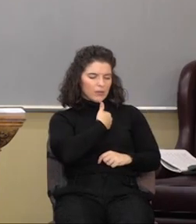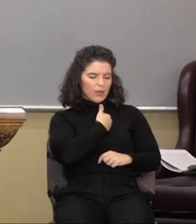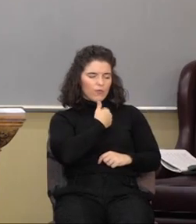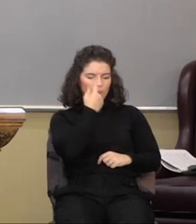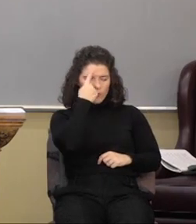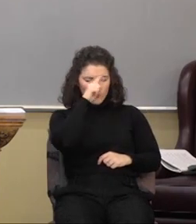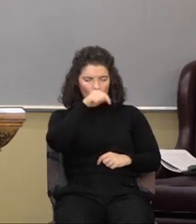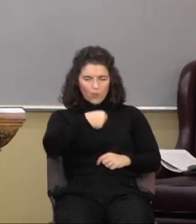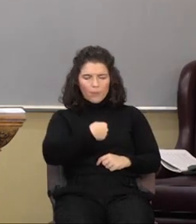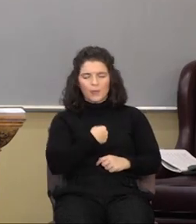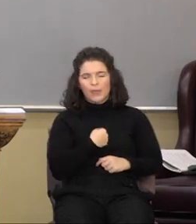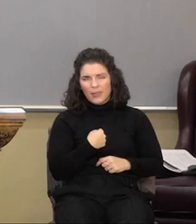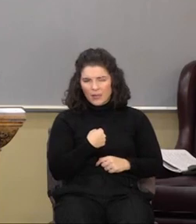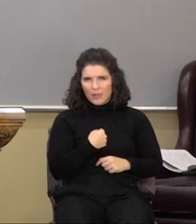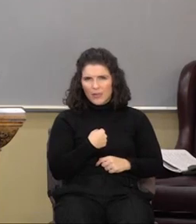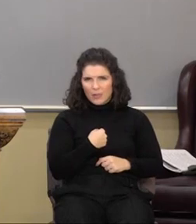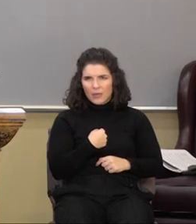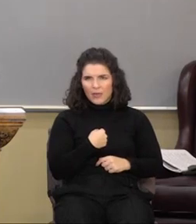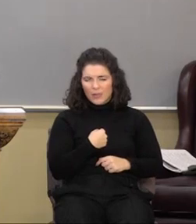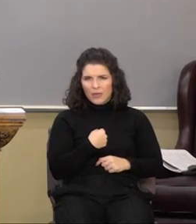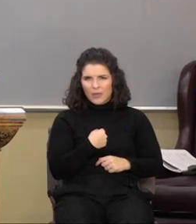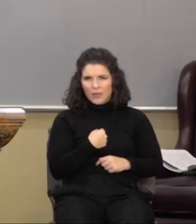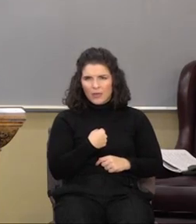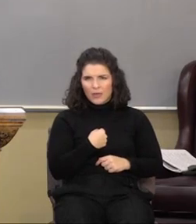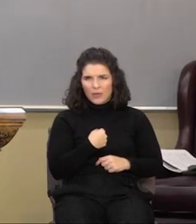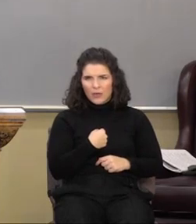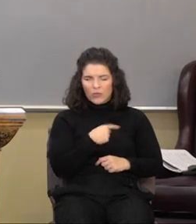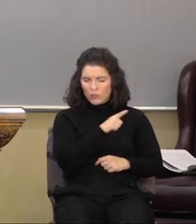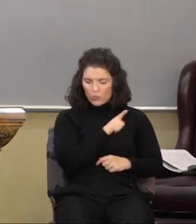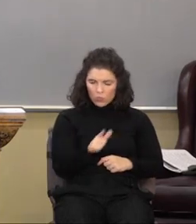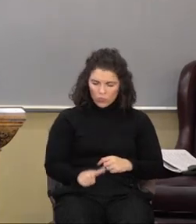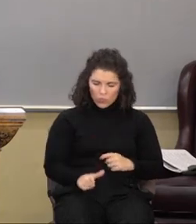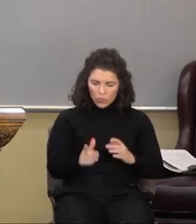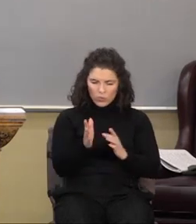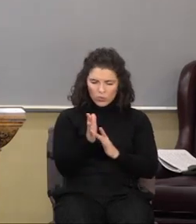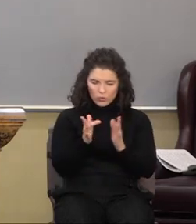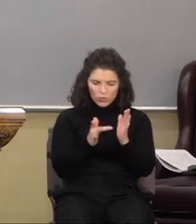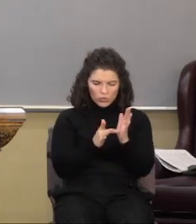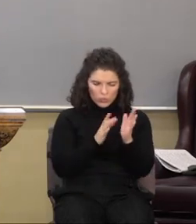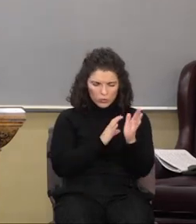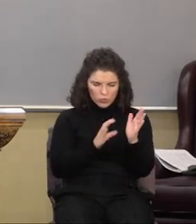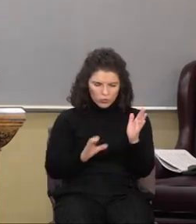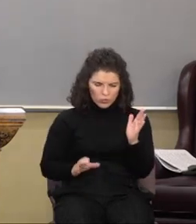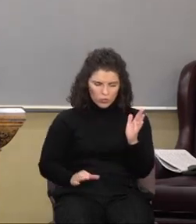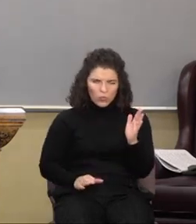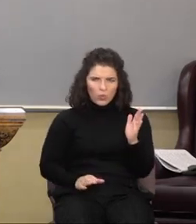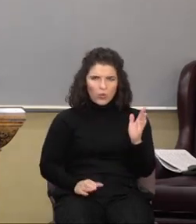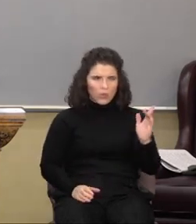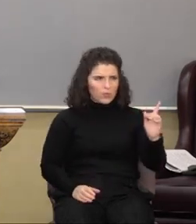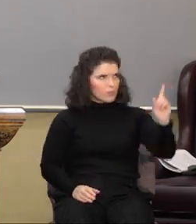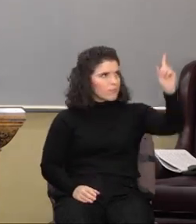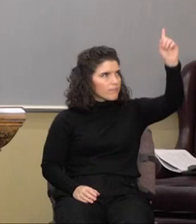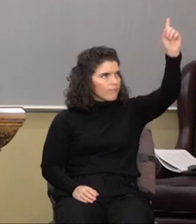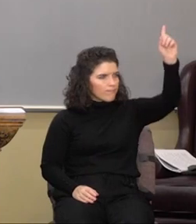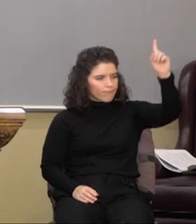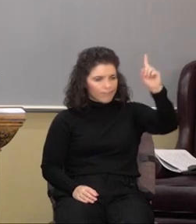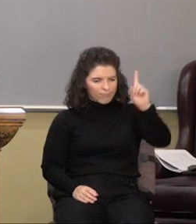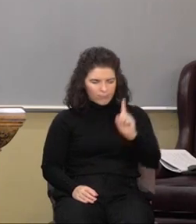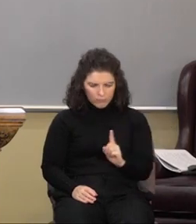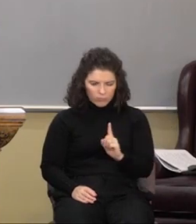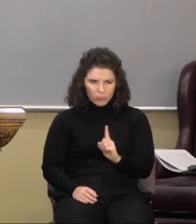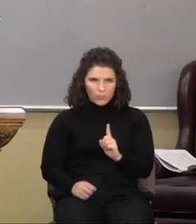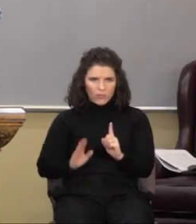me. The Lord Jesus Christ, he literally joined in our humanity, right?